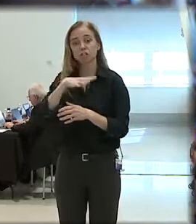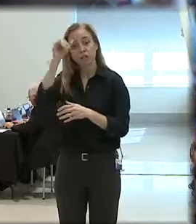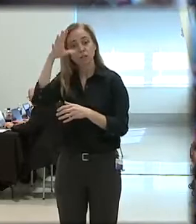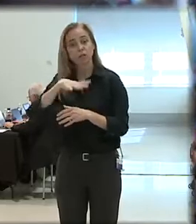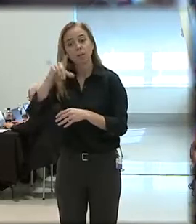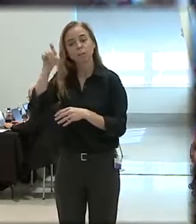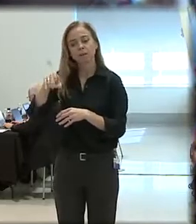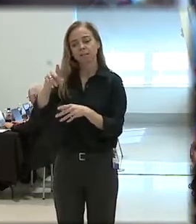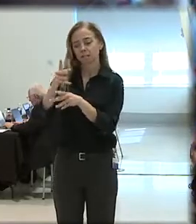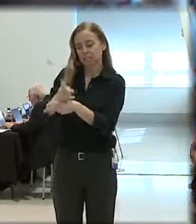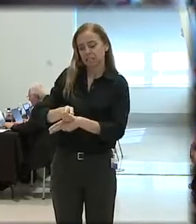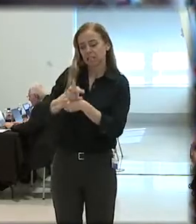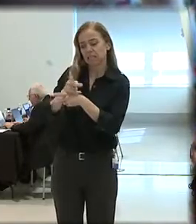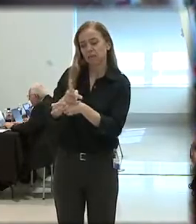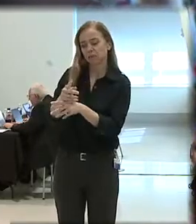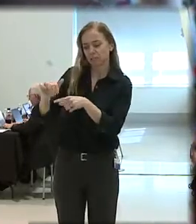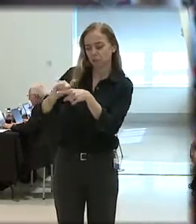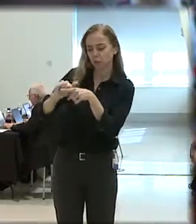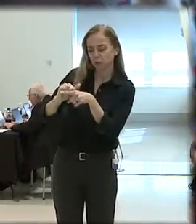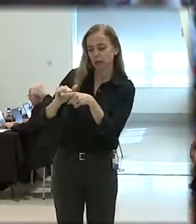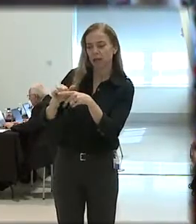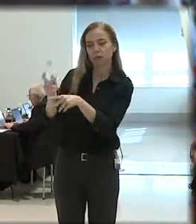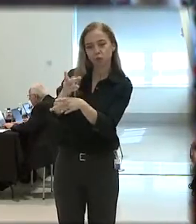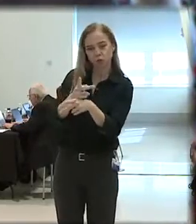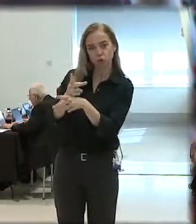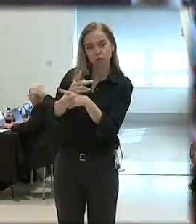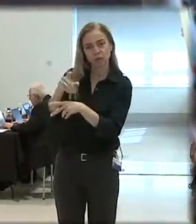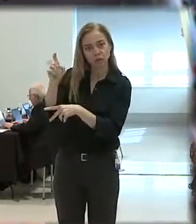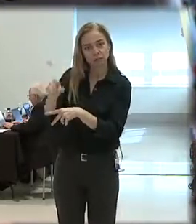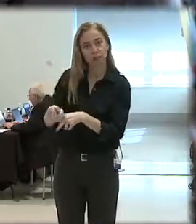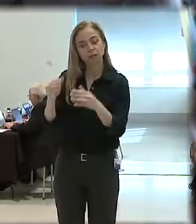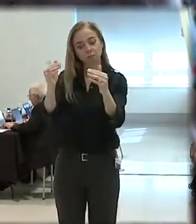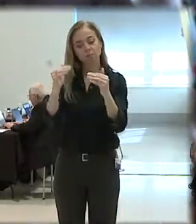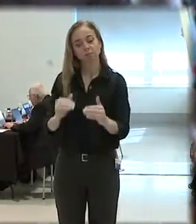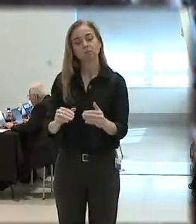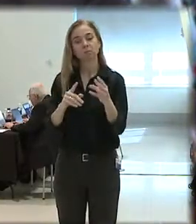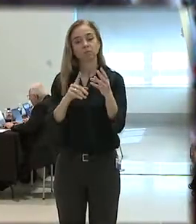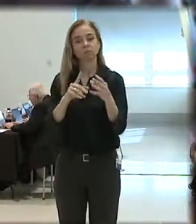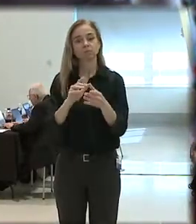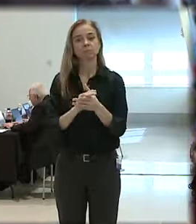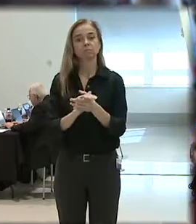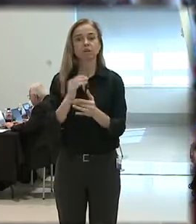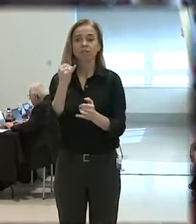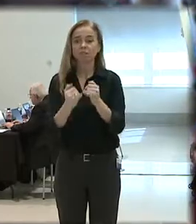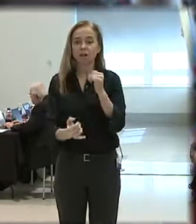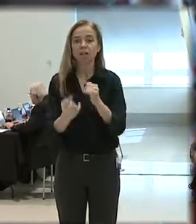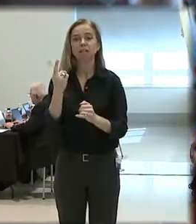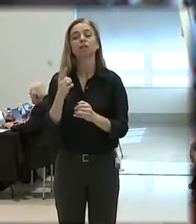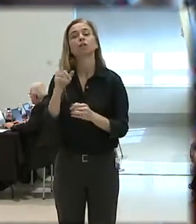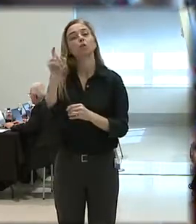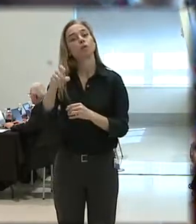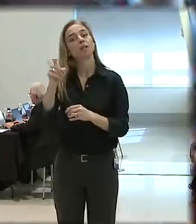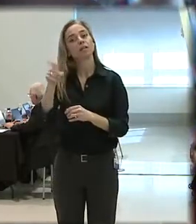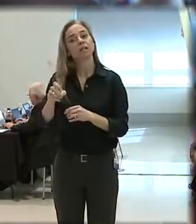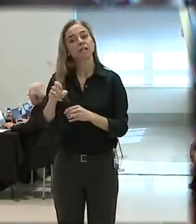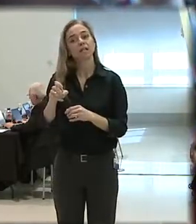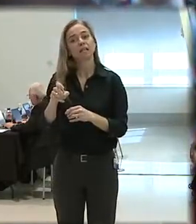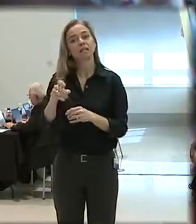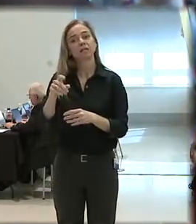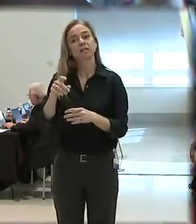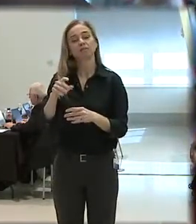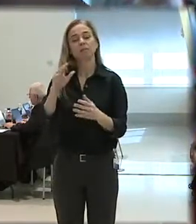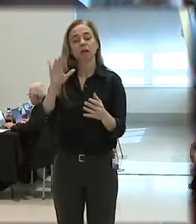to be carefully trained and supervised. And finally, we need a comprehensive